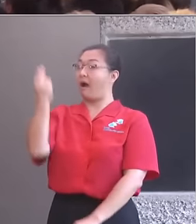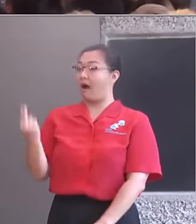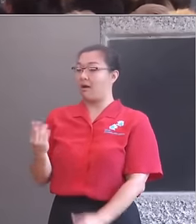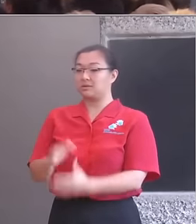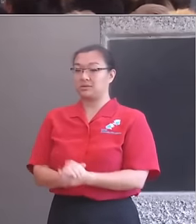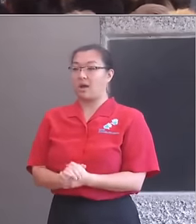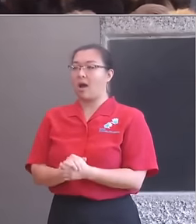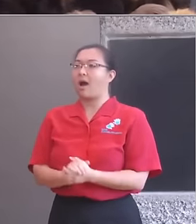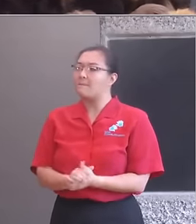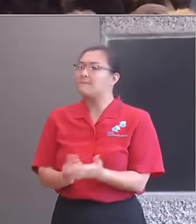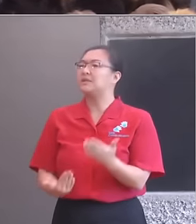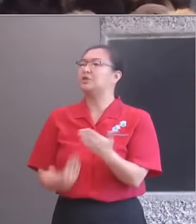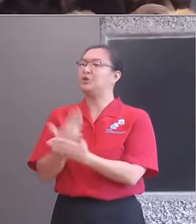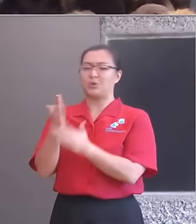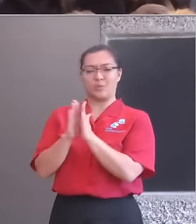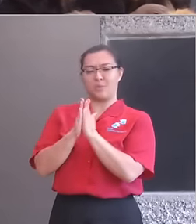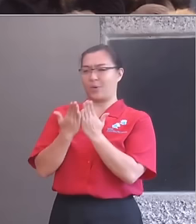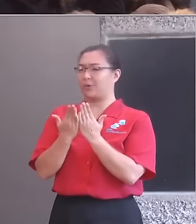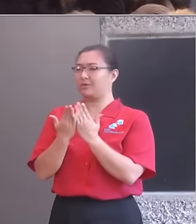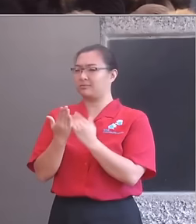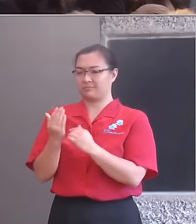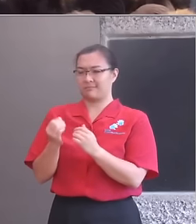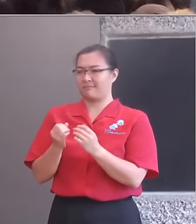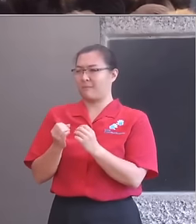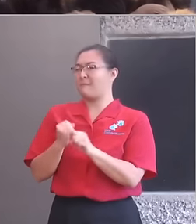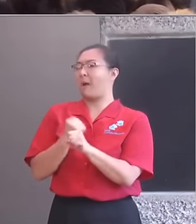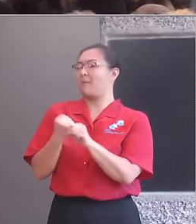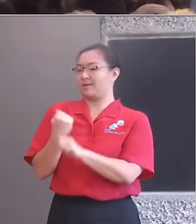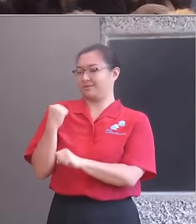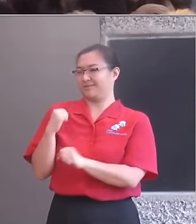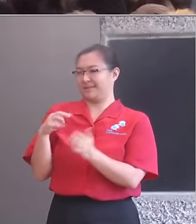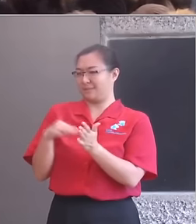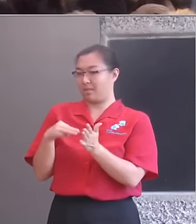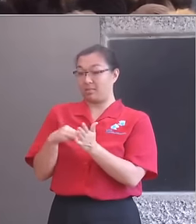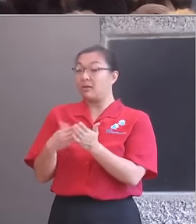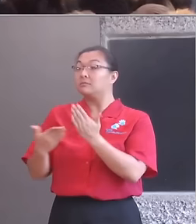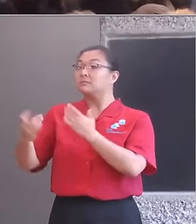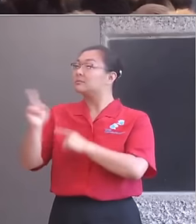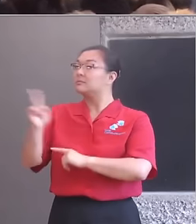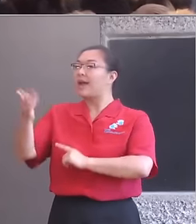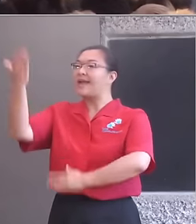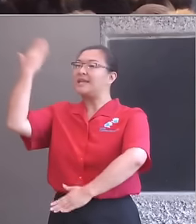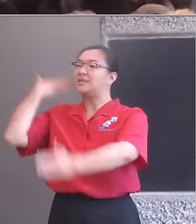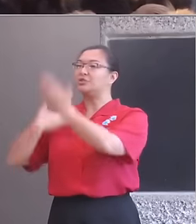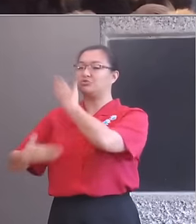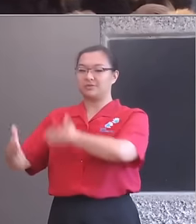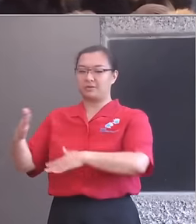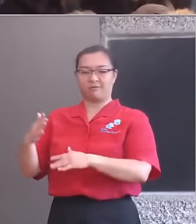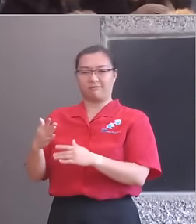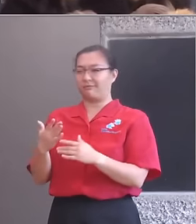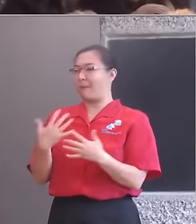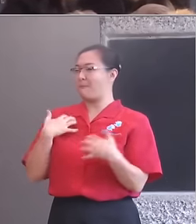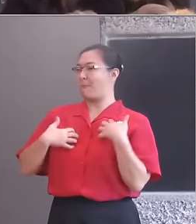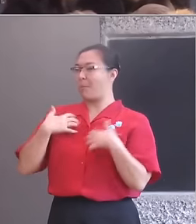historian Dominic Sandbrook, published earlier this month, is a history of British popular culture during the